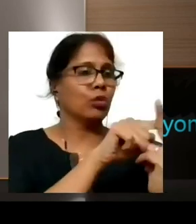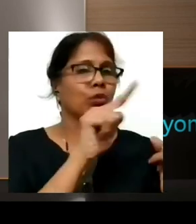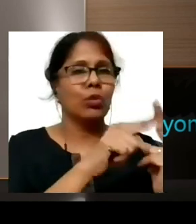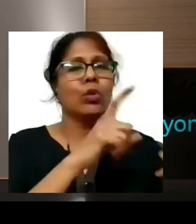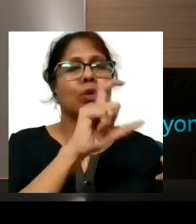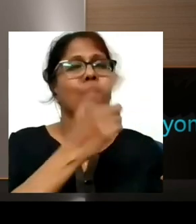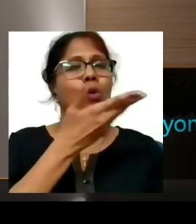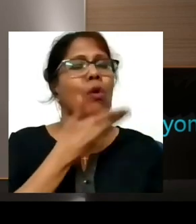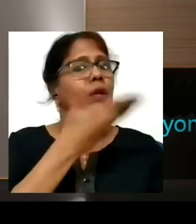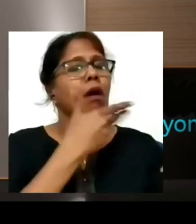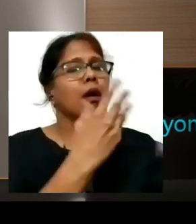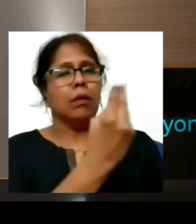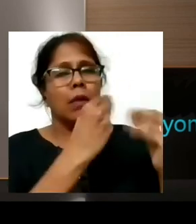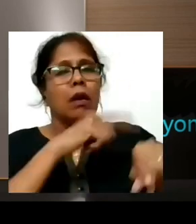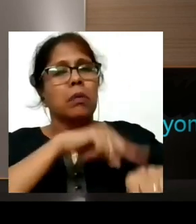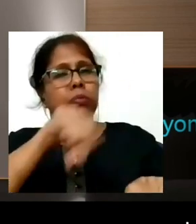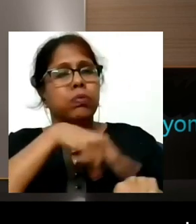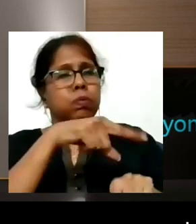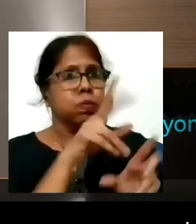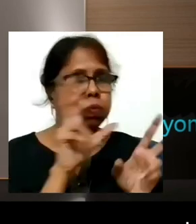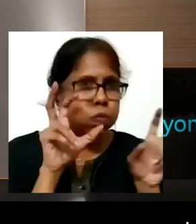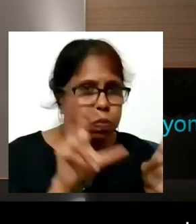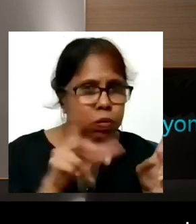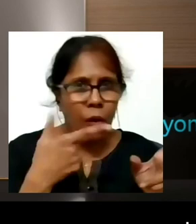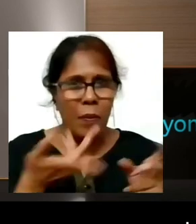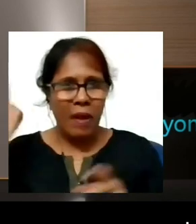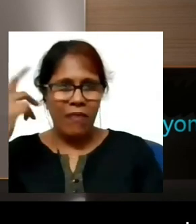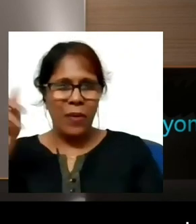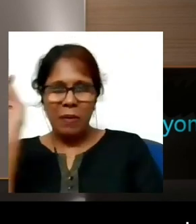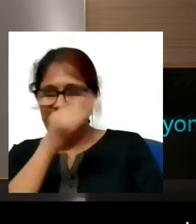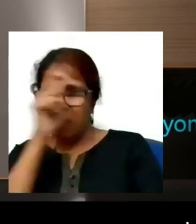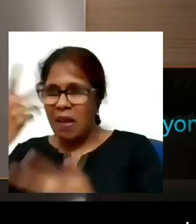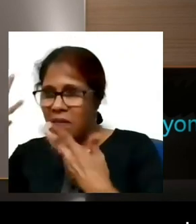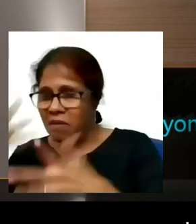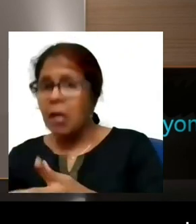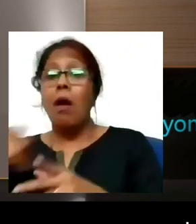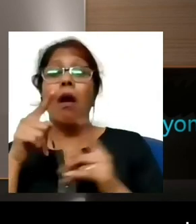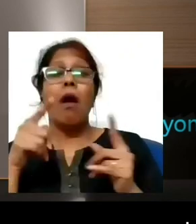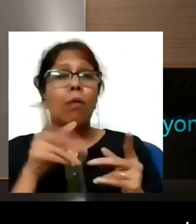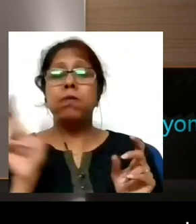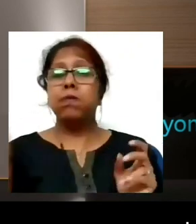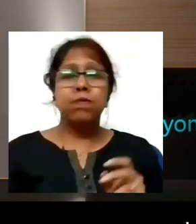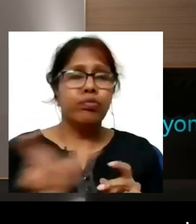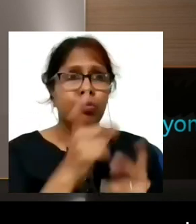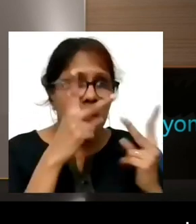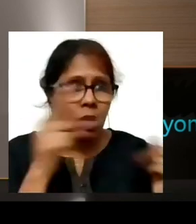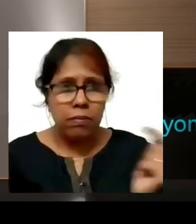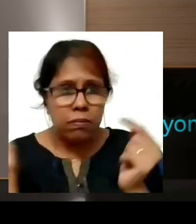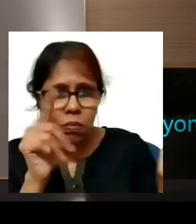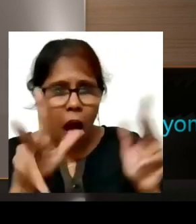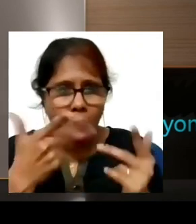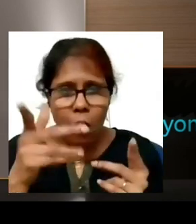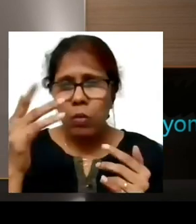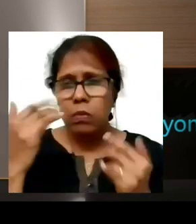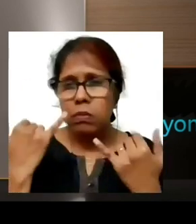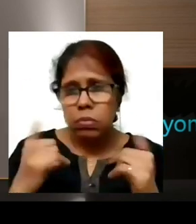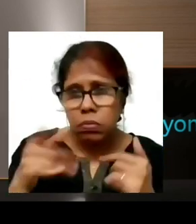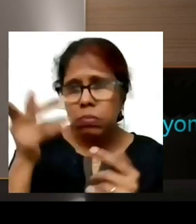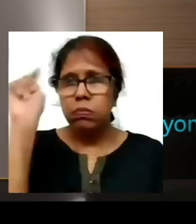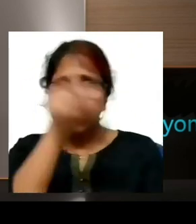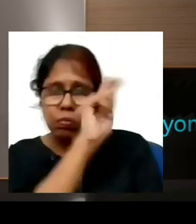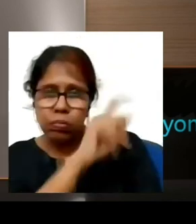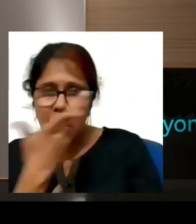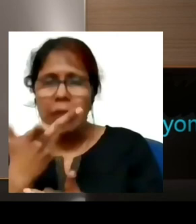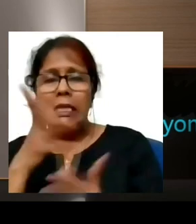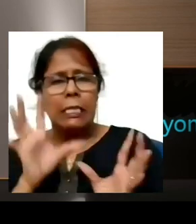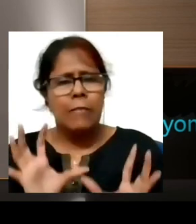spend multiple hours watching match videos of myself as well, my, as well, my opponent. And I, you know,